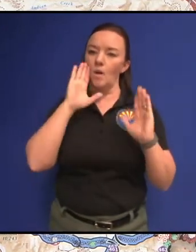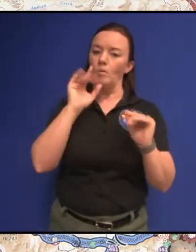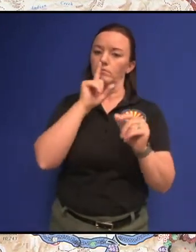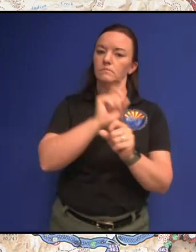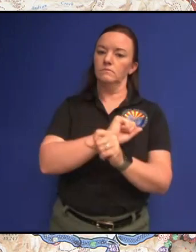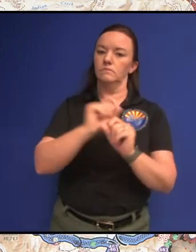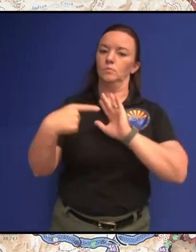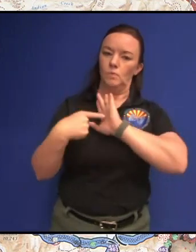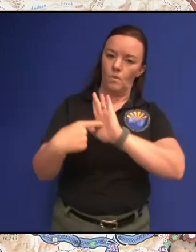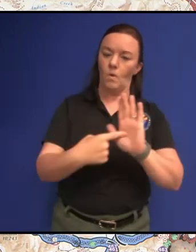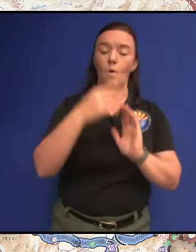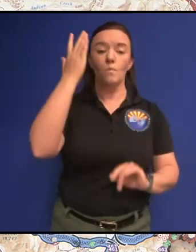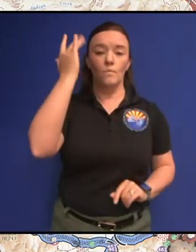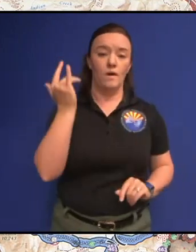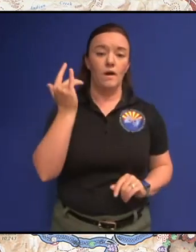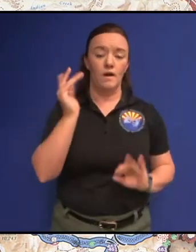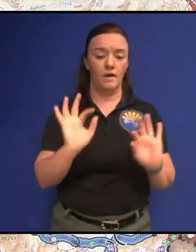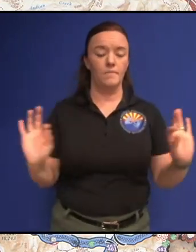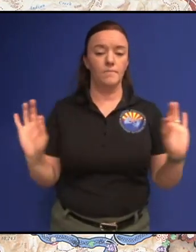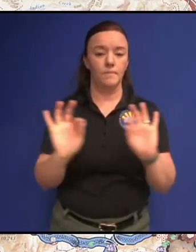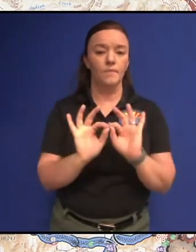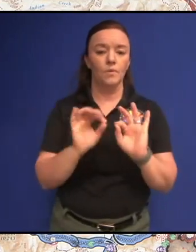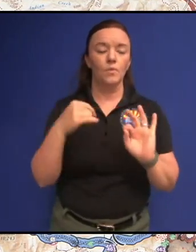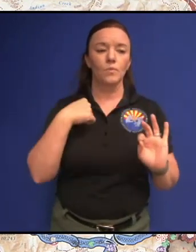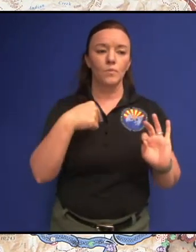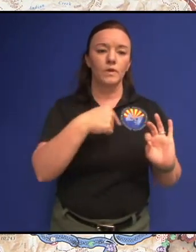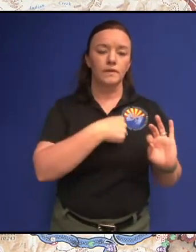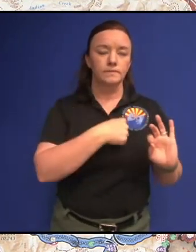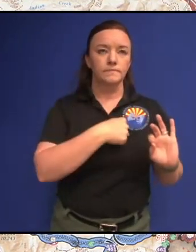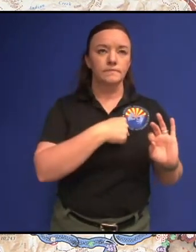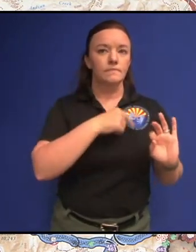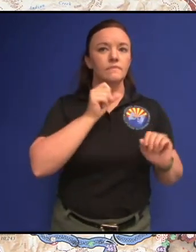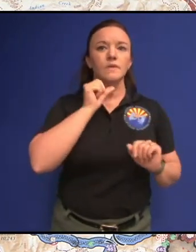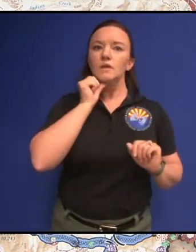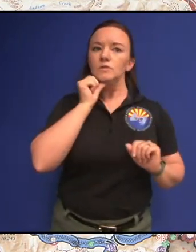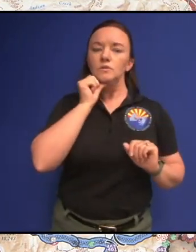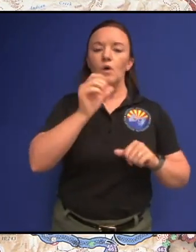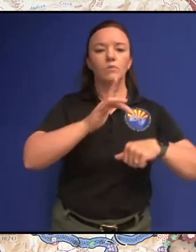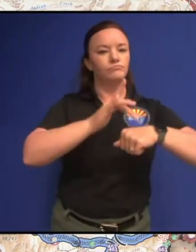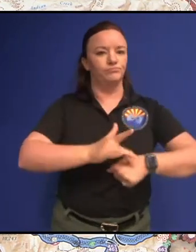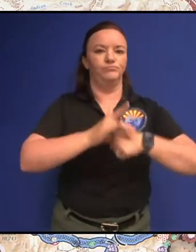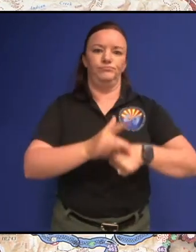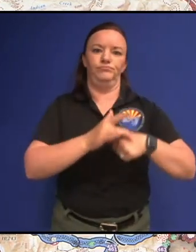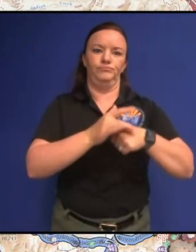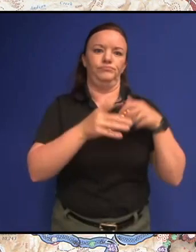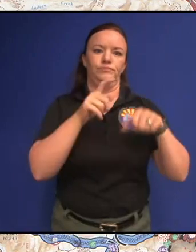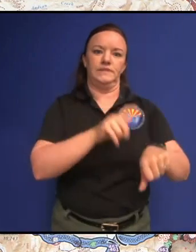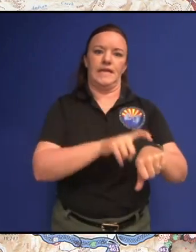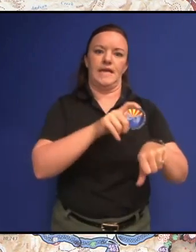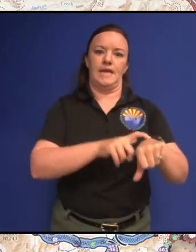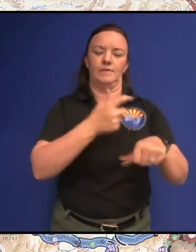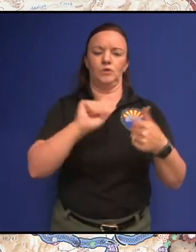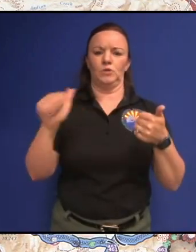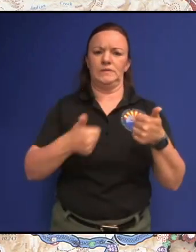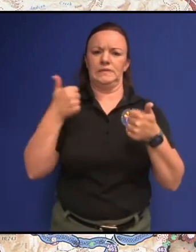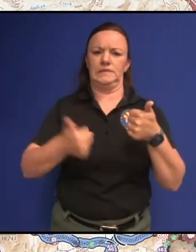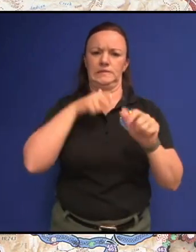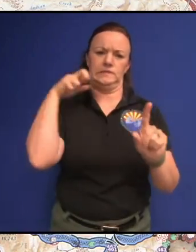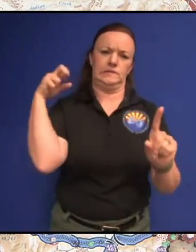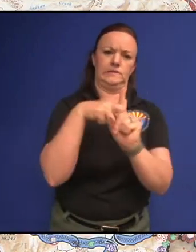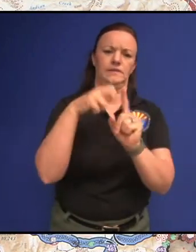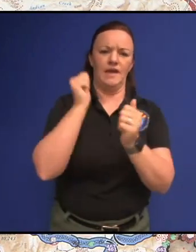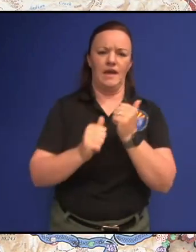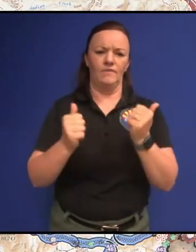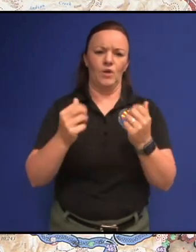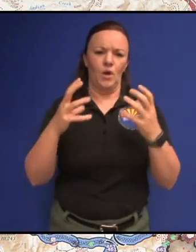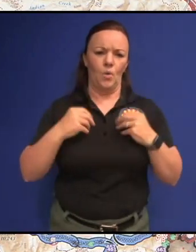it's important that we don't spend a lot of time trying to chase down every property owner if we